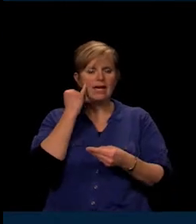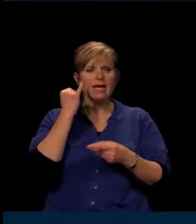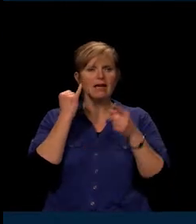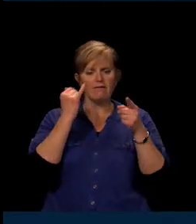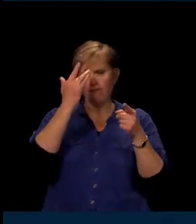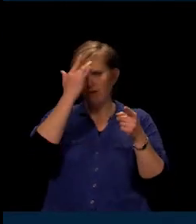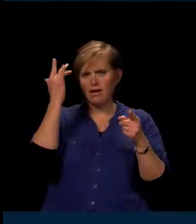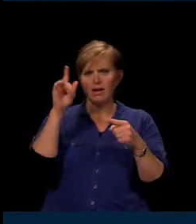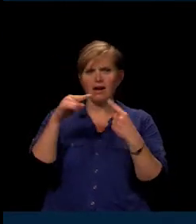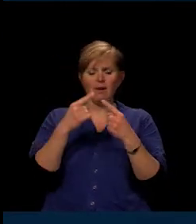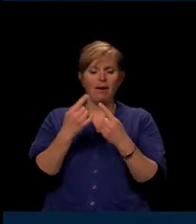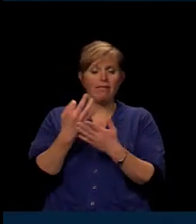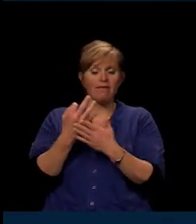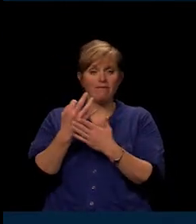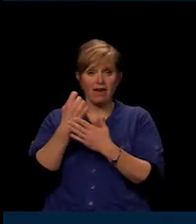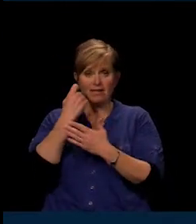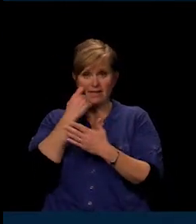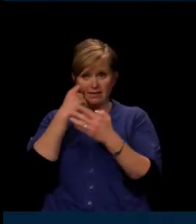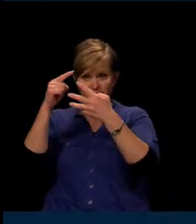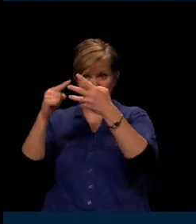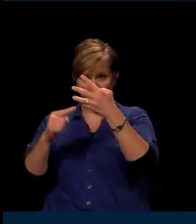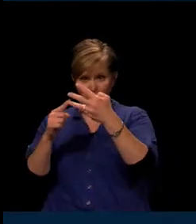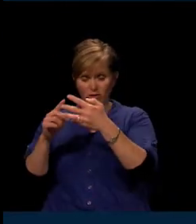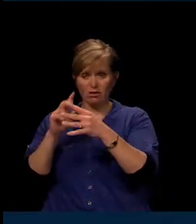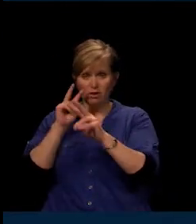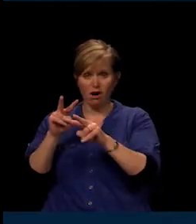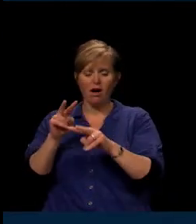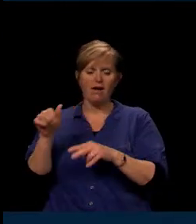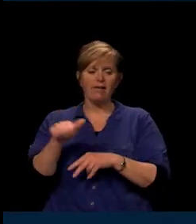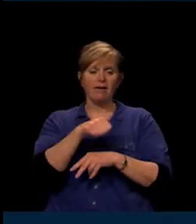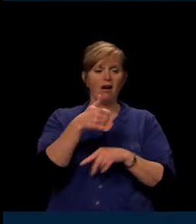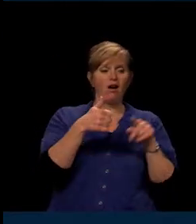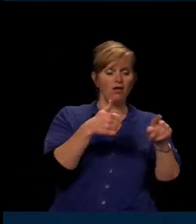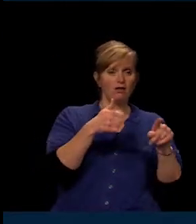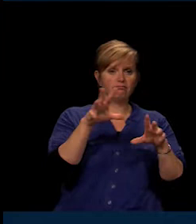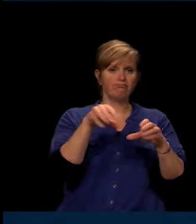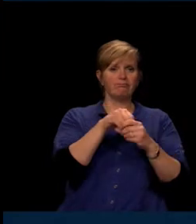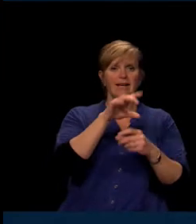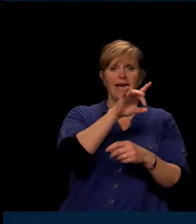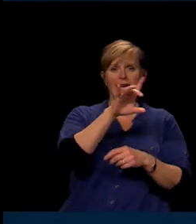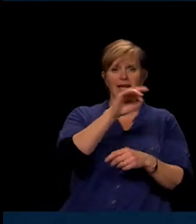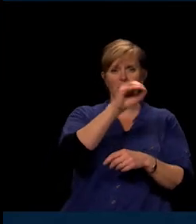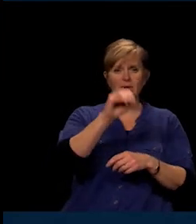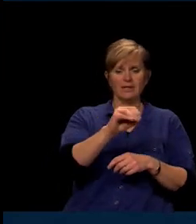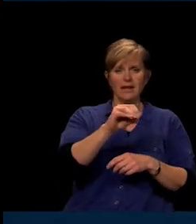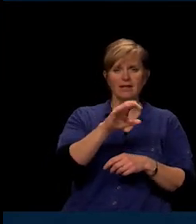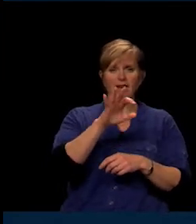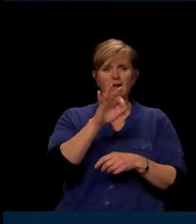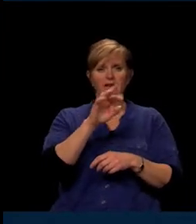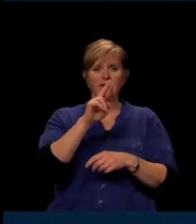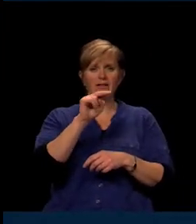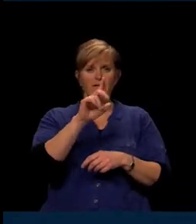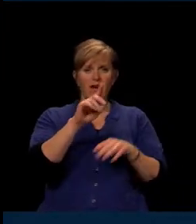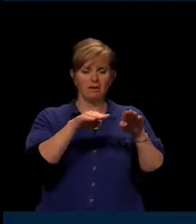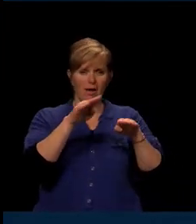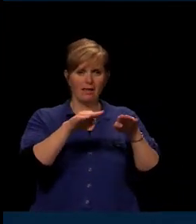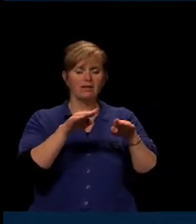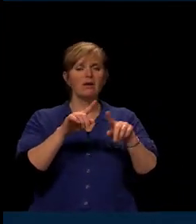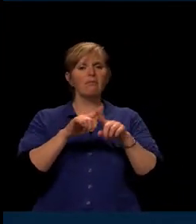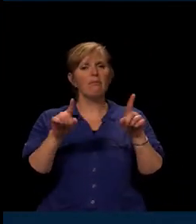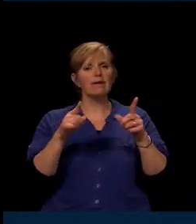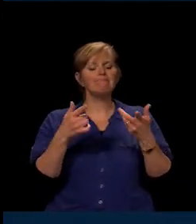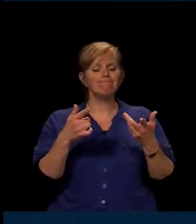funds you just saw, the other funds make up 88% of our fund balance. But they are constitutionally or